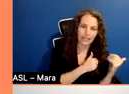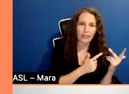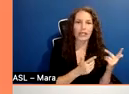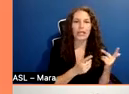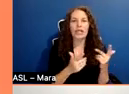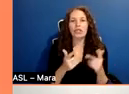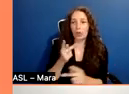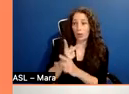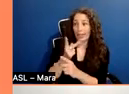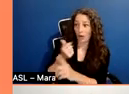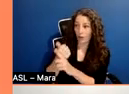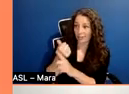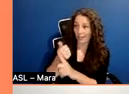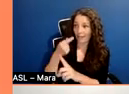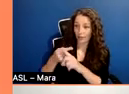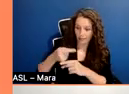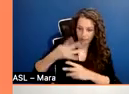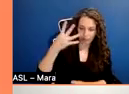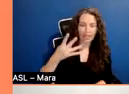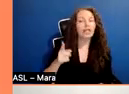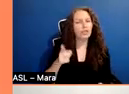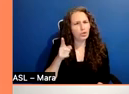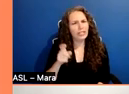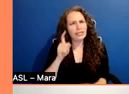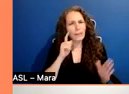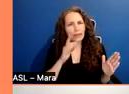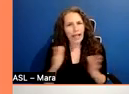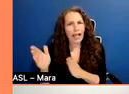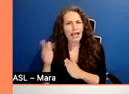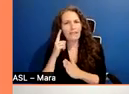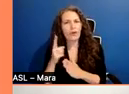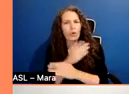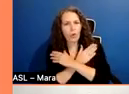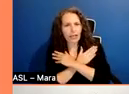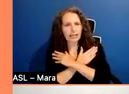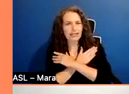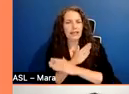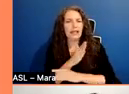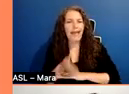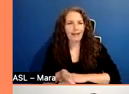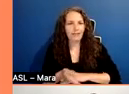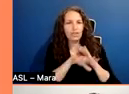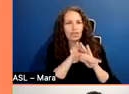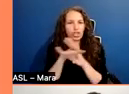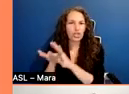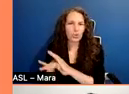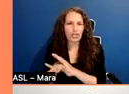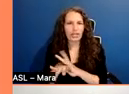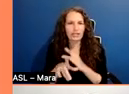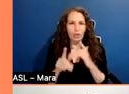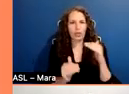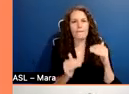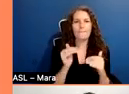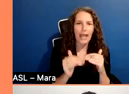after your shooting days, that's just all things that can really, really help, um, to just balance out the intensity and sort of that